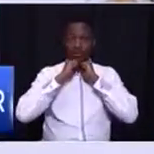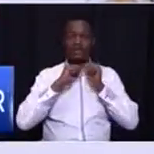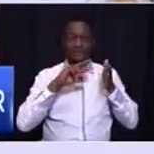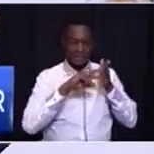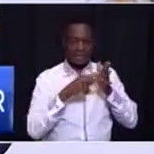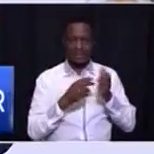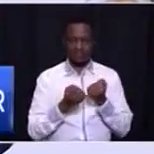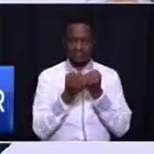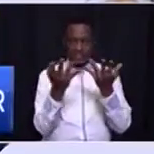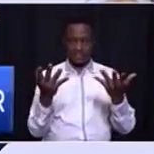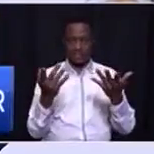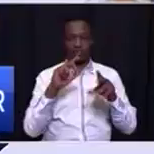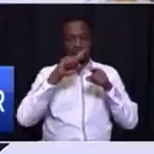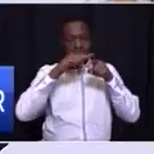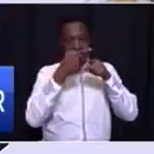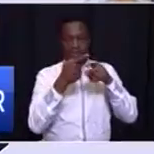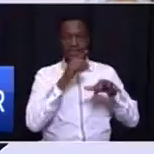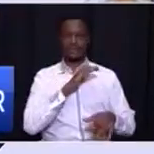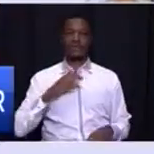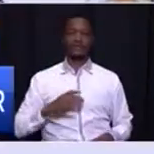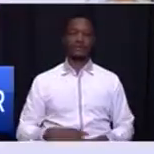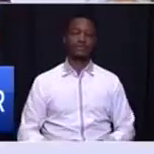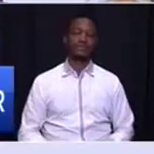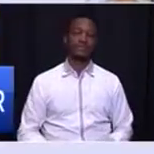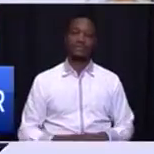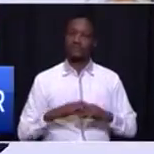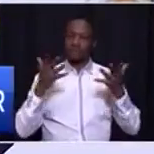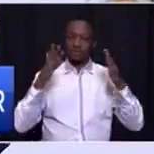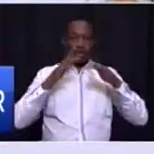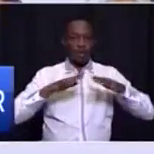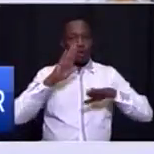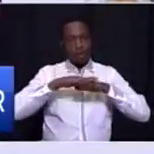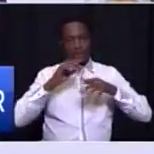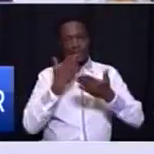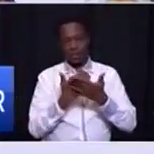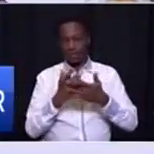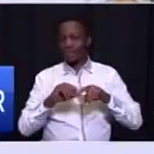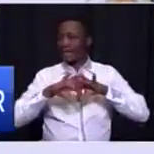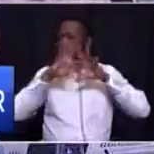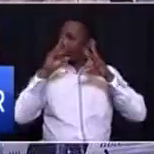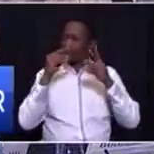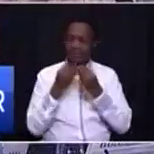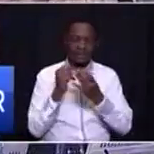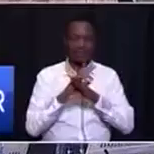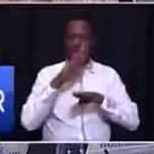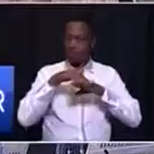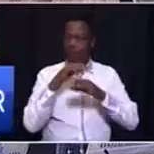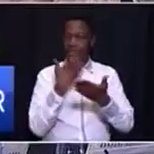shall be delivered to the Executive Council. On the economy. Everything on the economy.